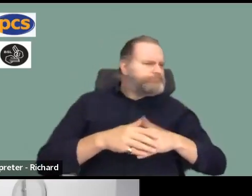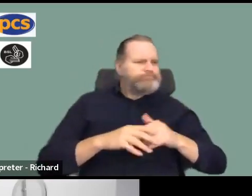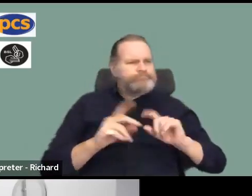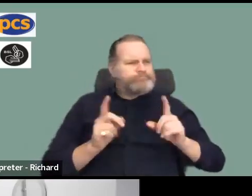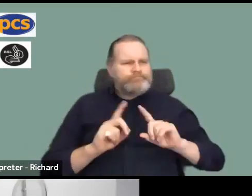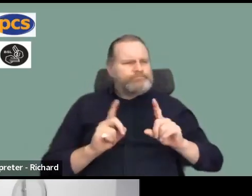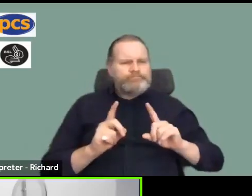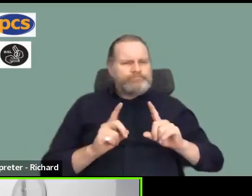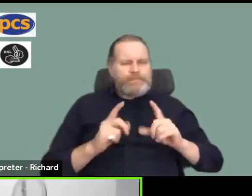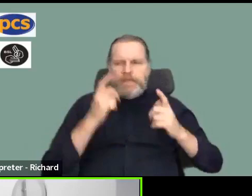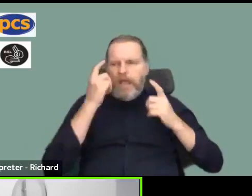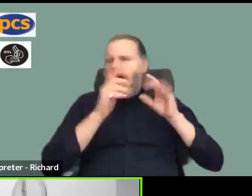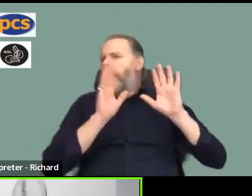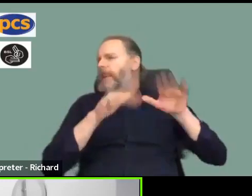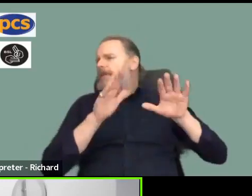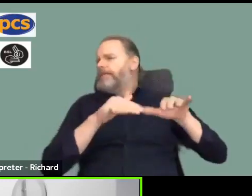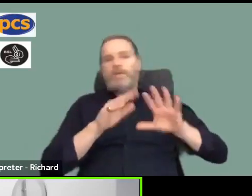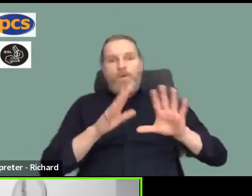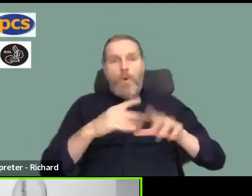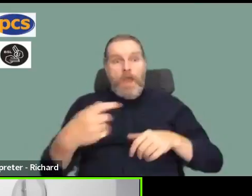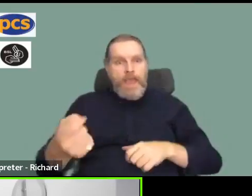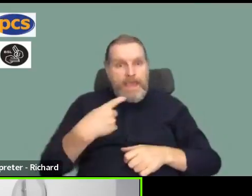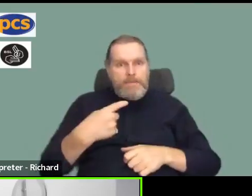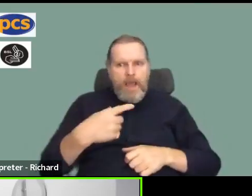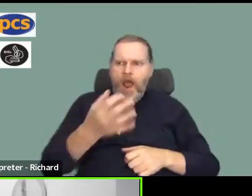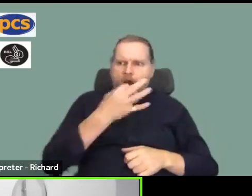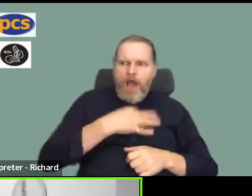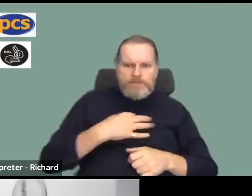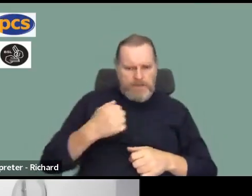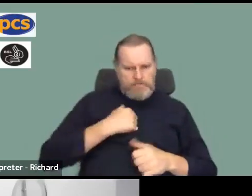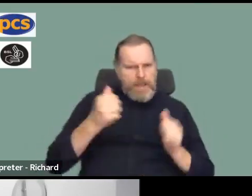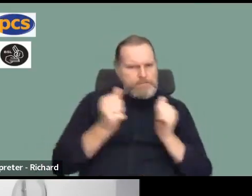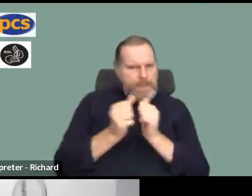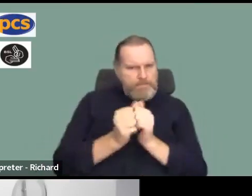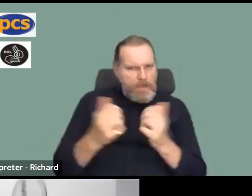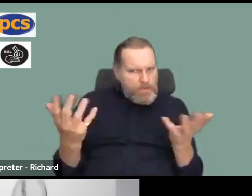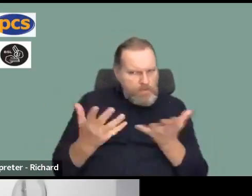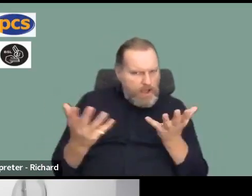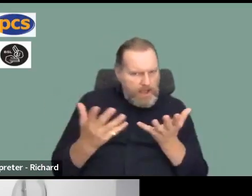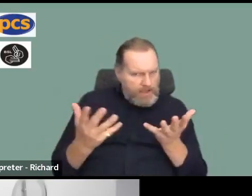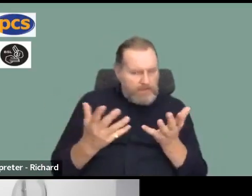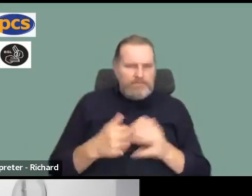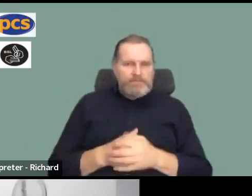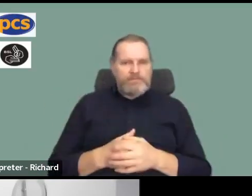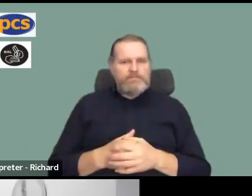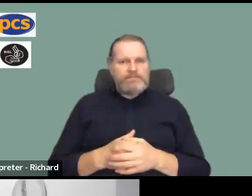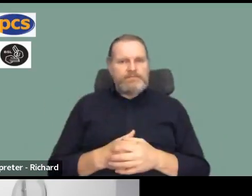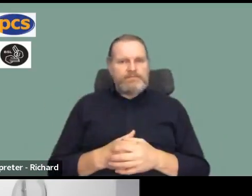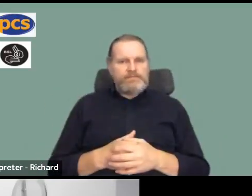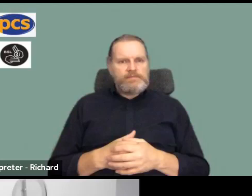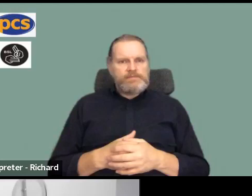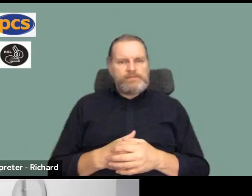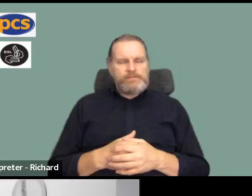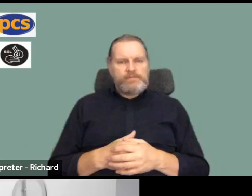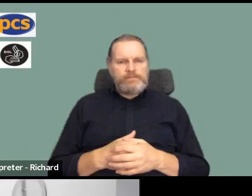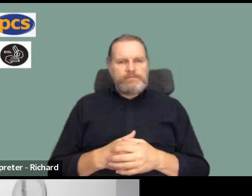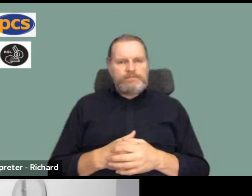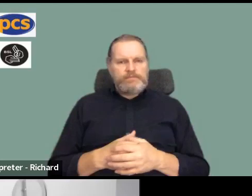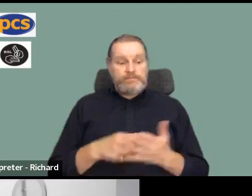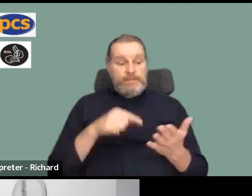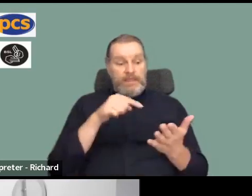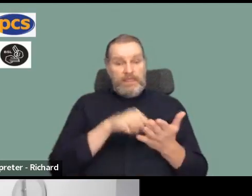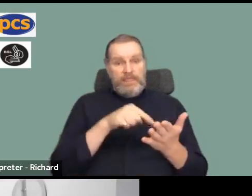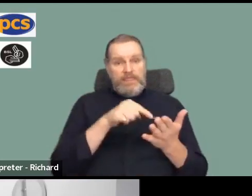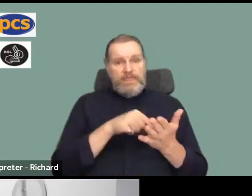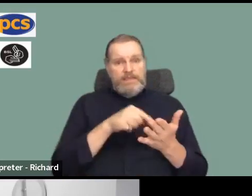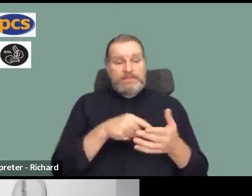ask someone or email us or contact us because if this was an email ballot the minute